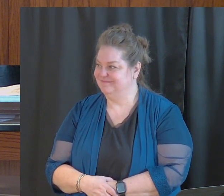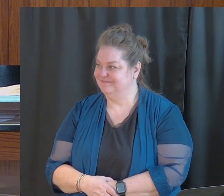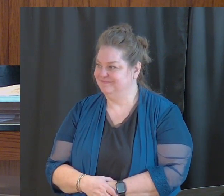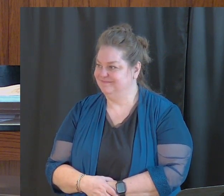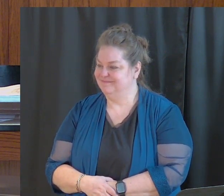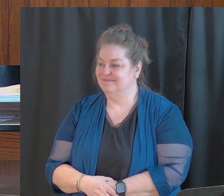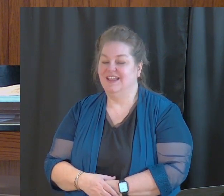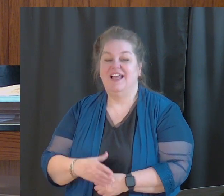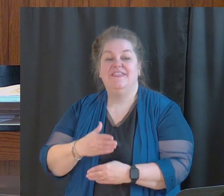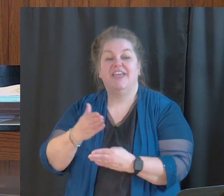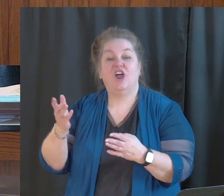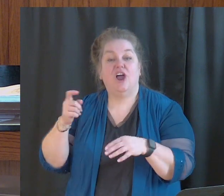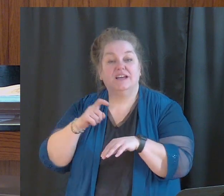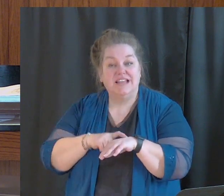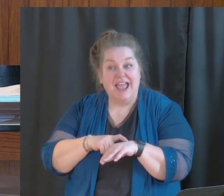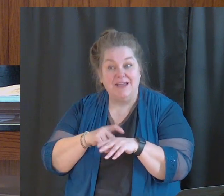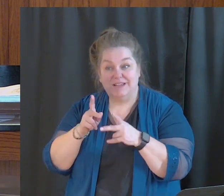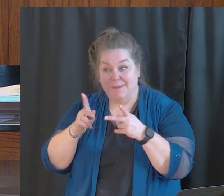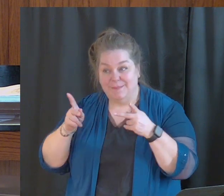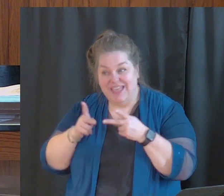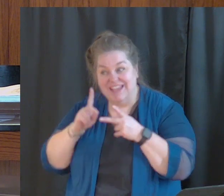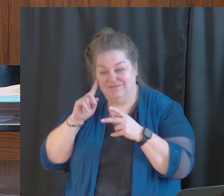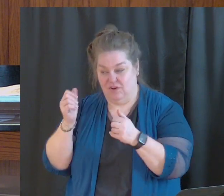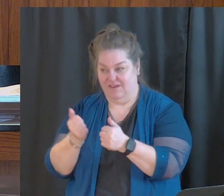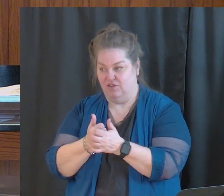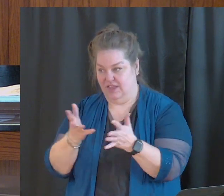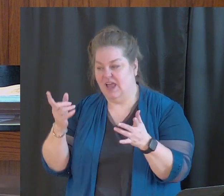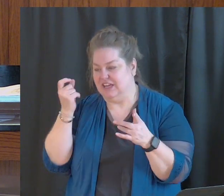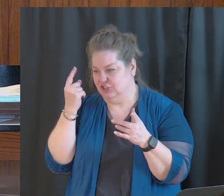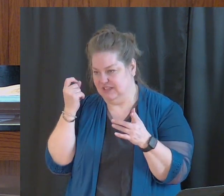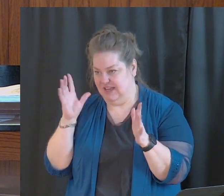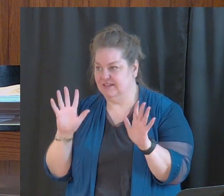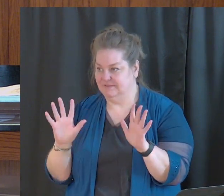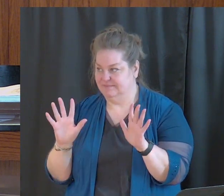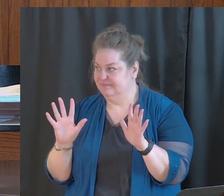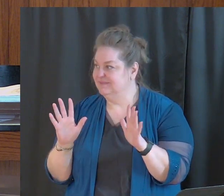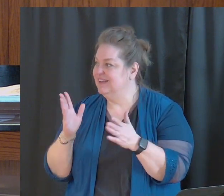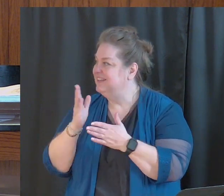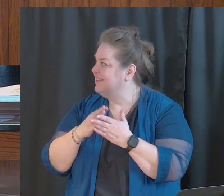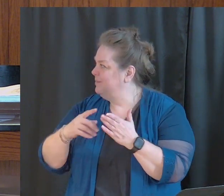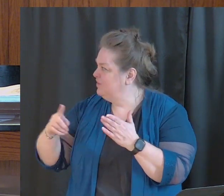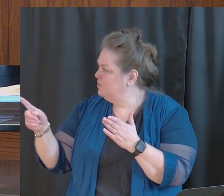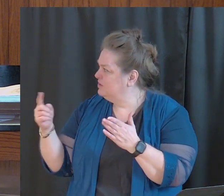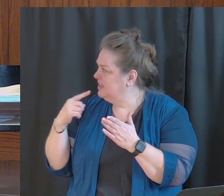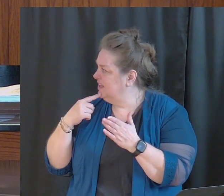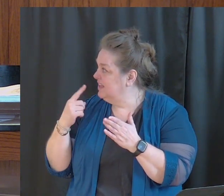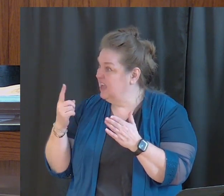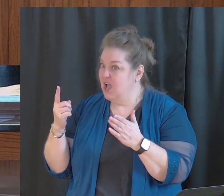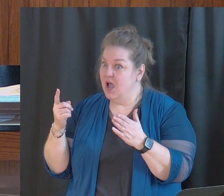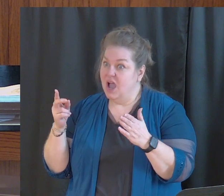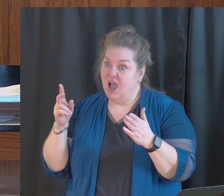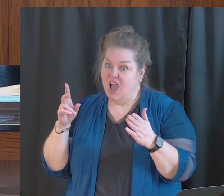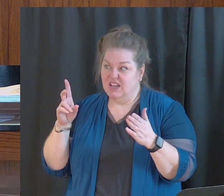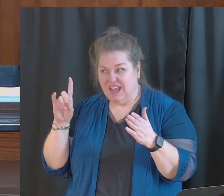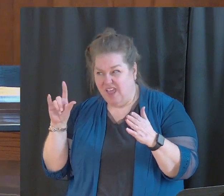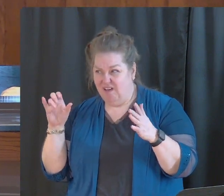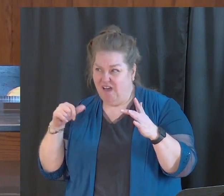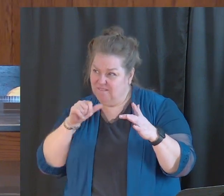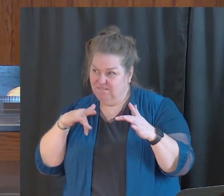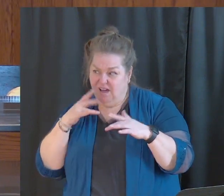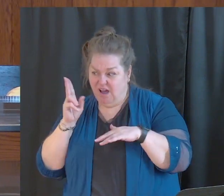There are times and places for everything, I understand that. Now, some of you are saying, okay, Dale, you're making me feel uncomfortable now.